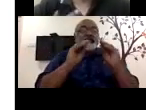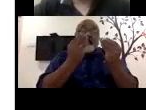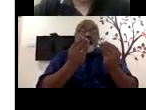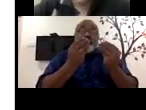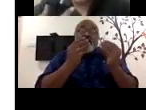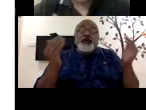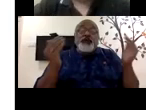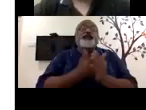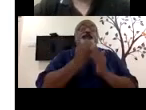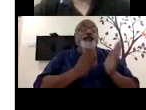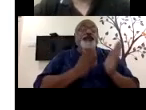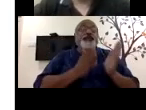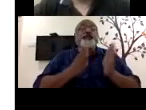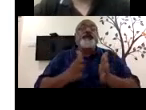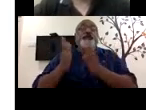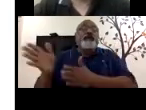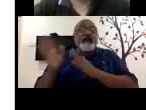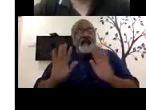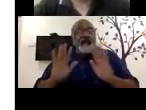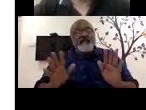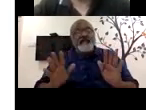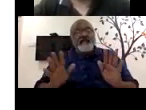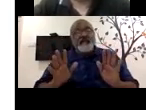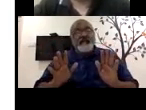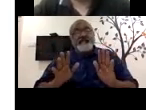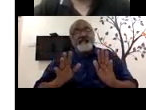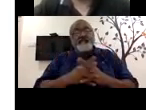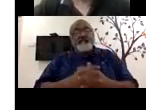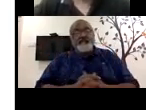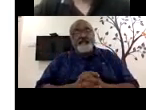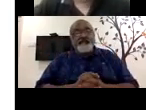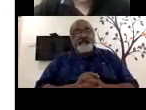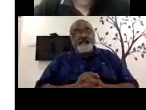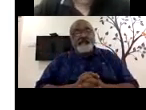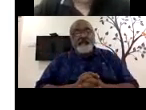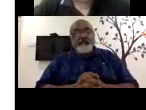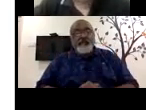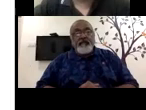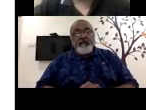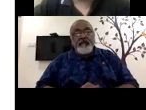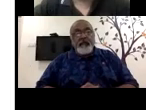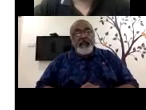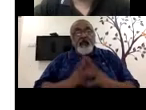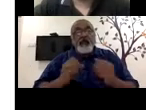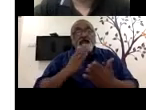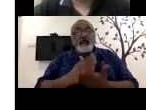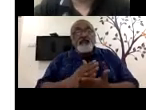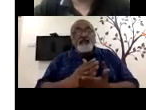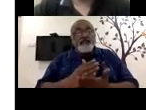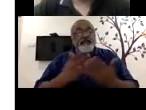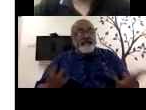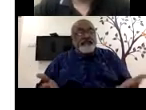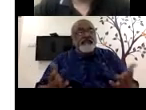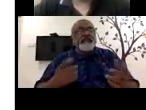that can work in a skilling persons with disabilities. So, I will stop here and I would like to ask this